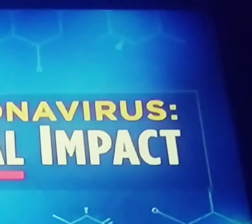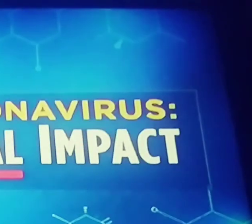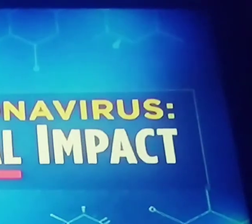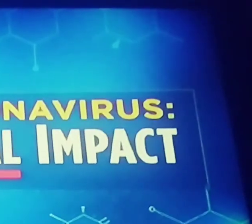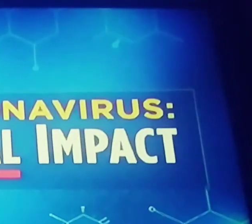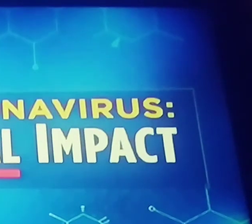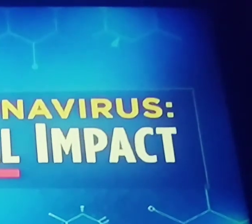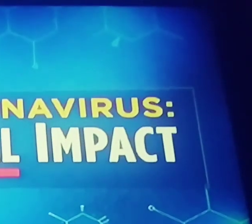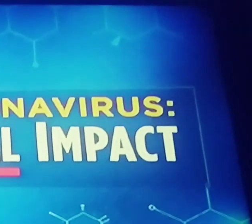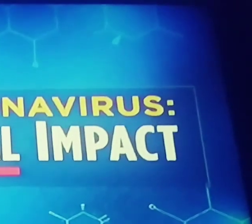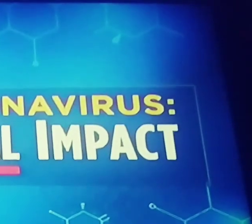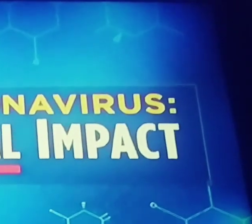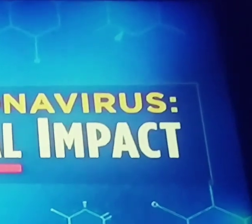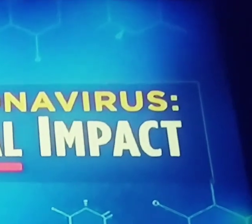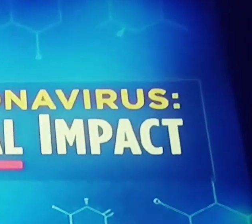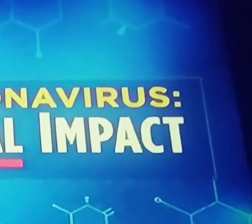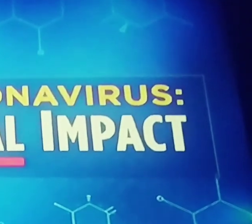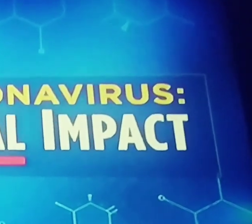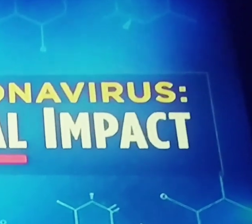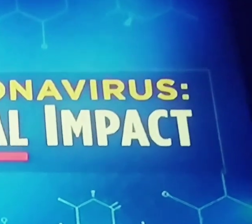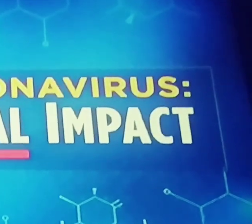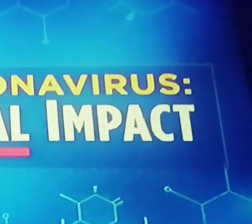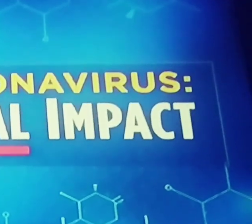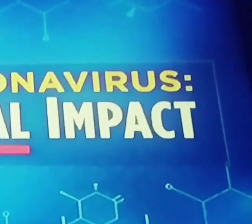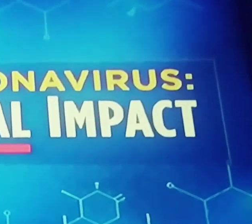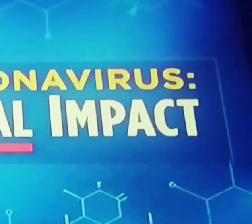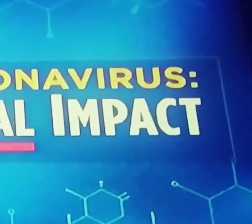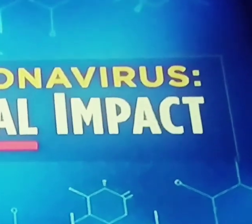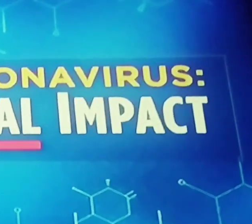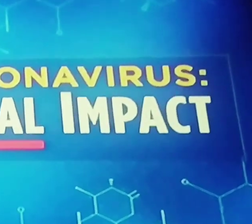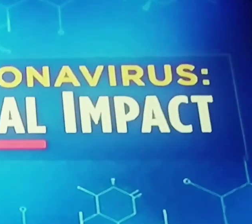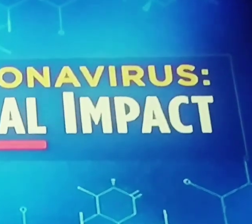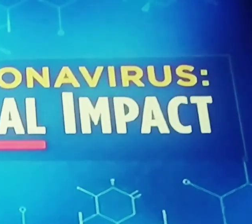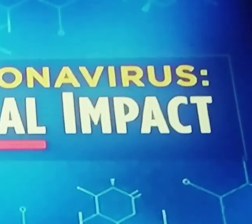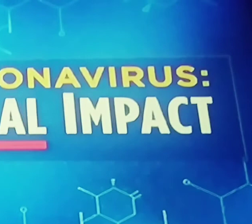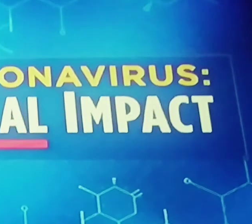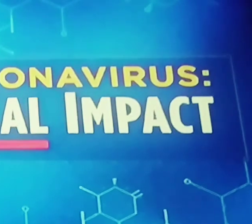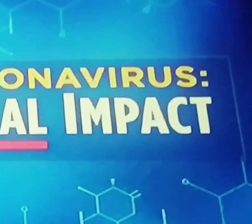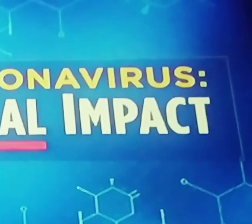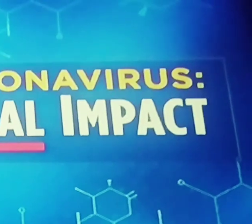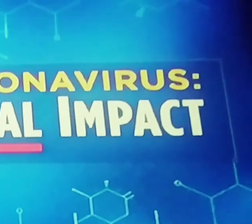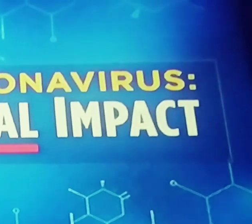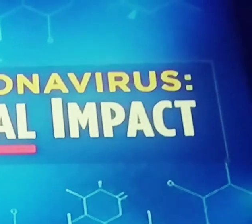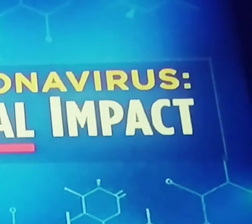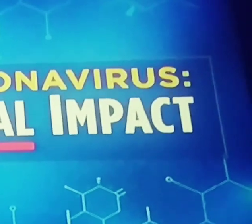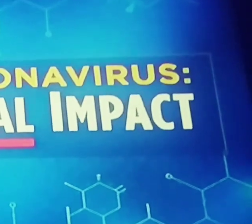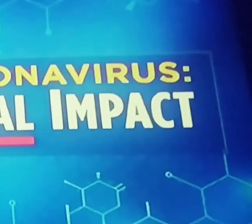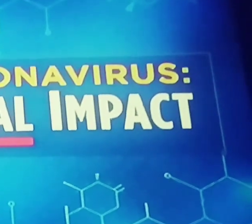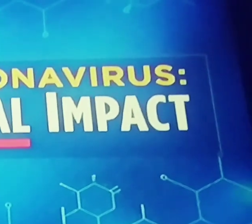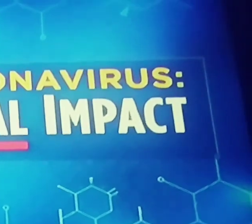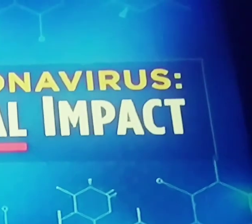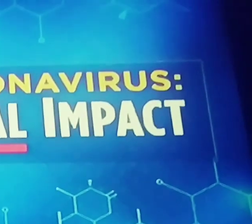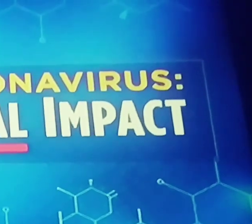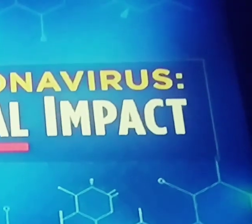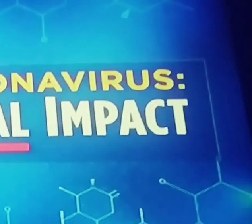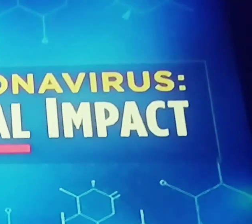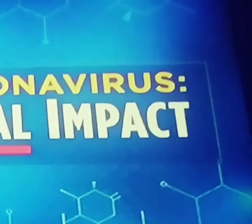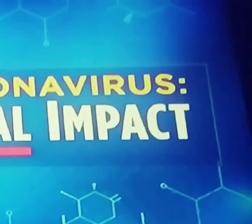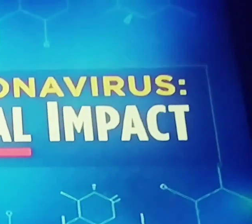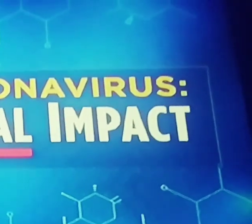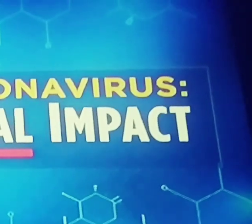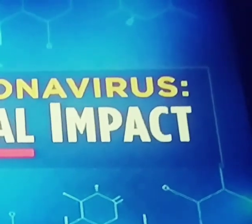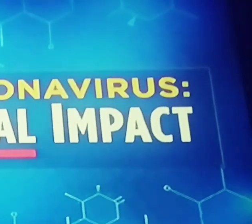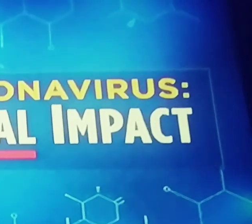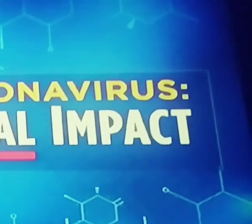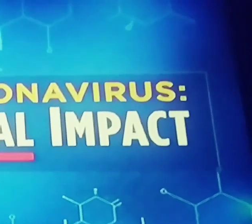Okay, that was Governor Gavin Newsom. And as you heard right there at the end, he will have another briefing tomorrow. There you have it. We want to return you now. To